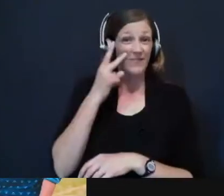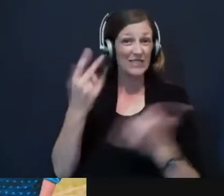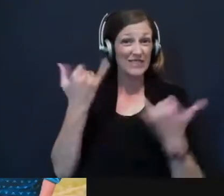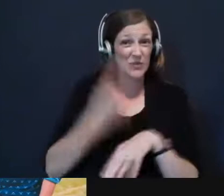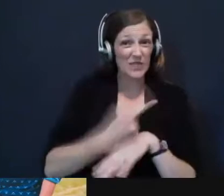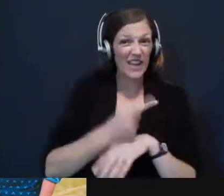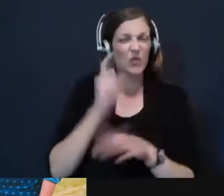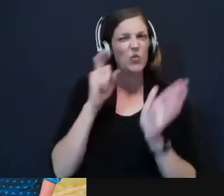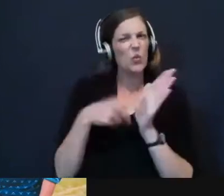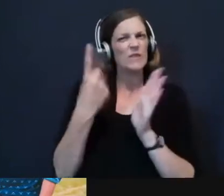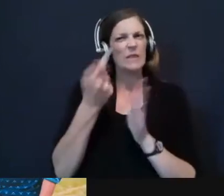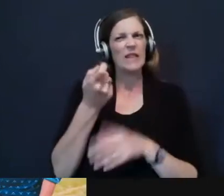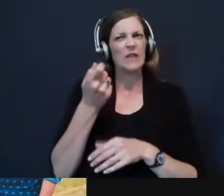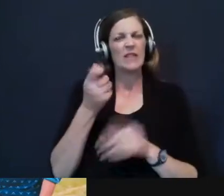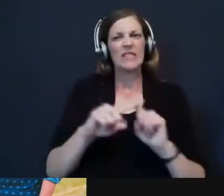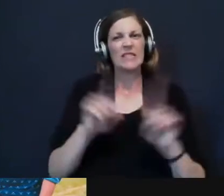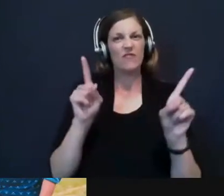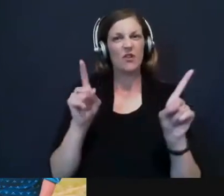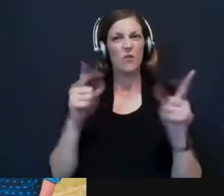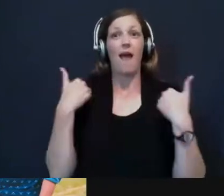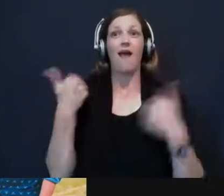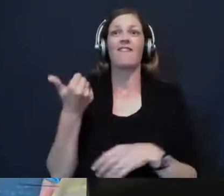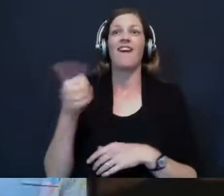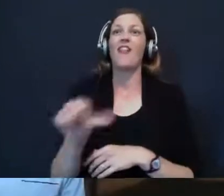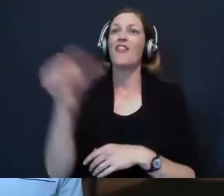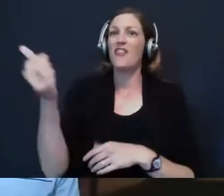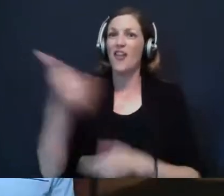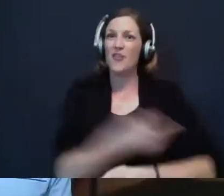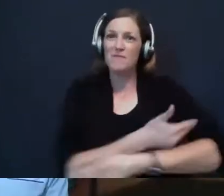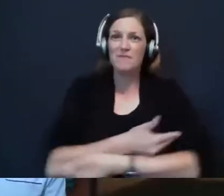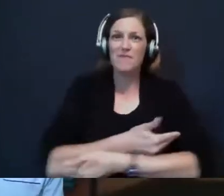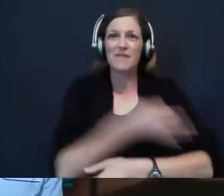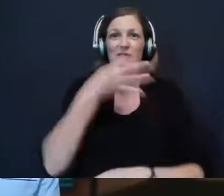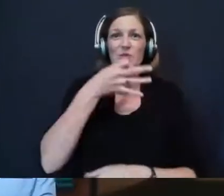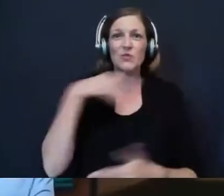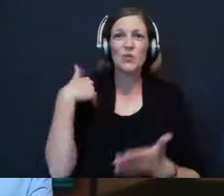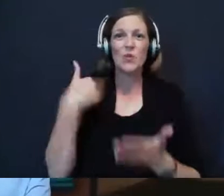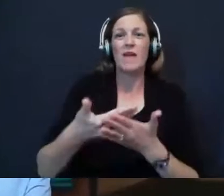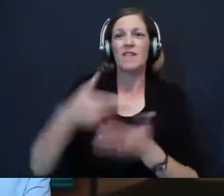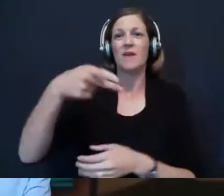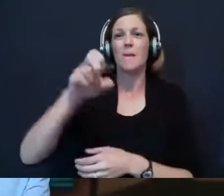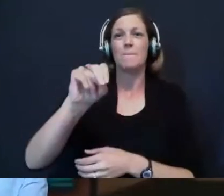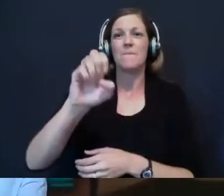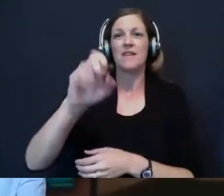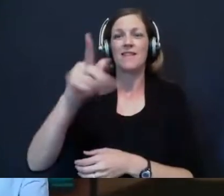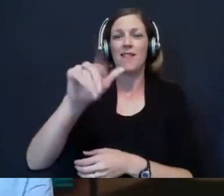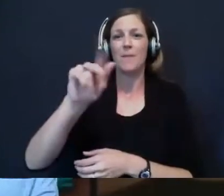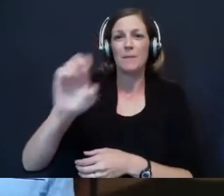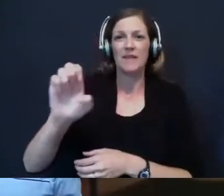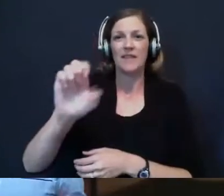you'd notice something a little bit different. We actually have another child on the way. Penelope Lynn is coming in just a couple months,